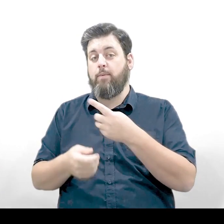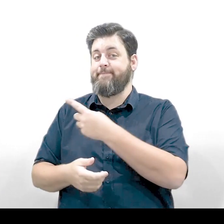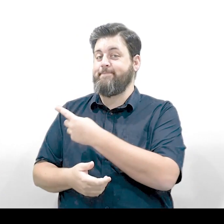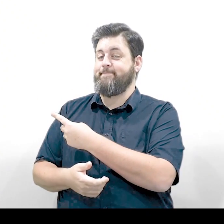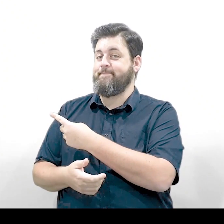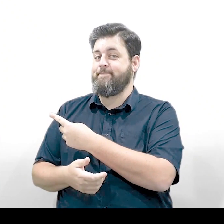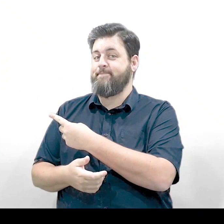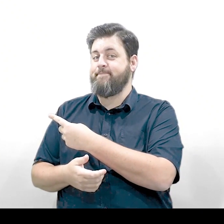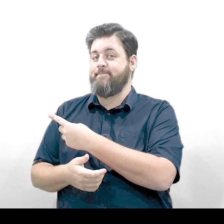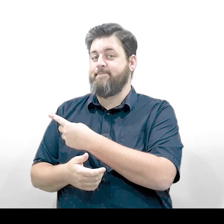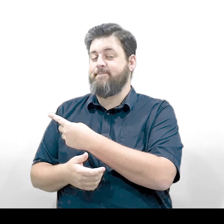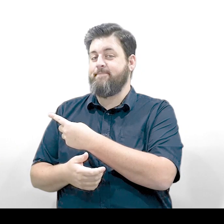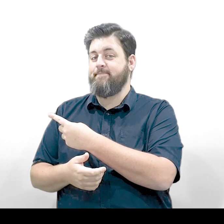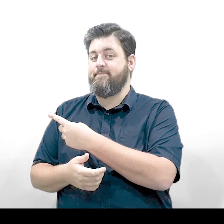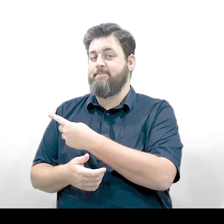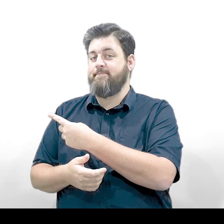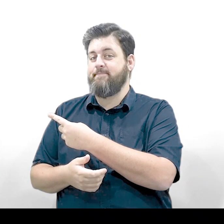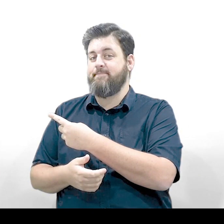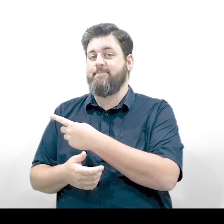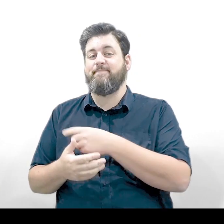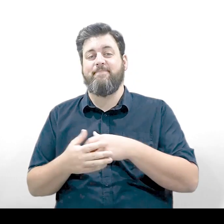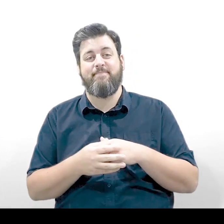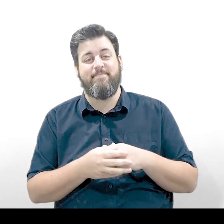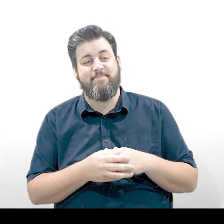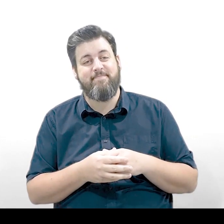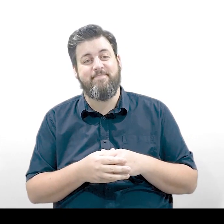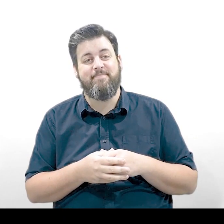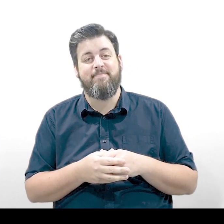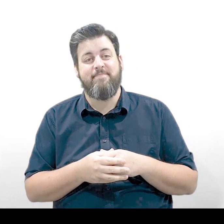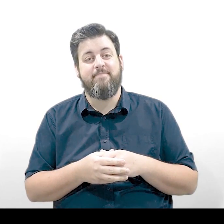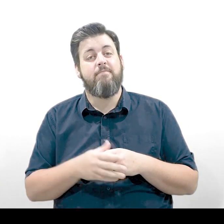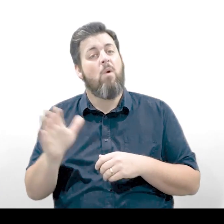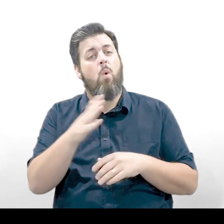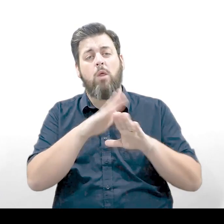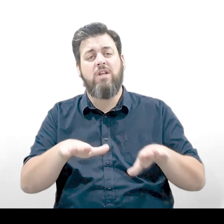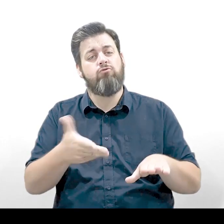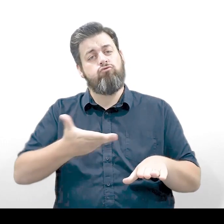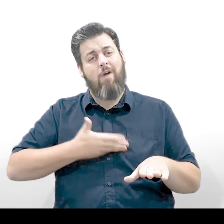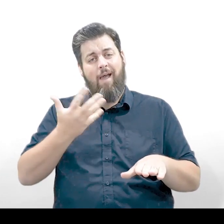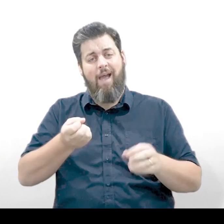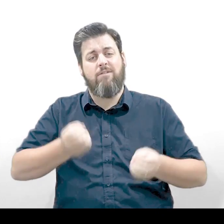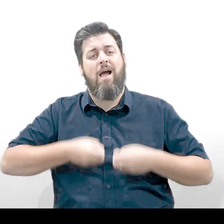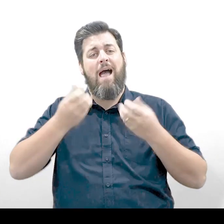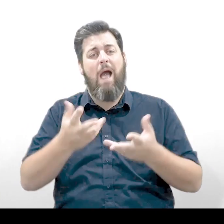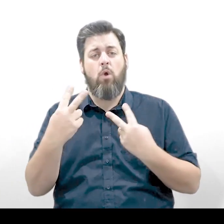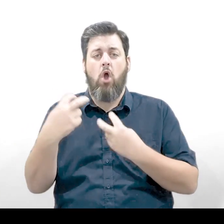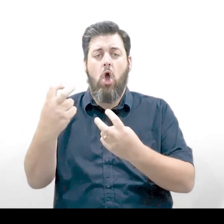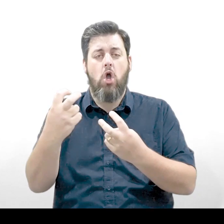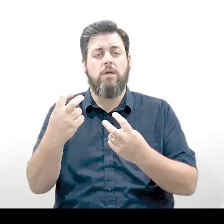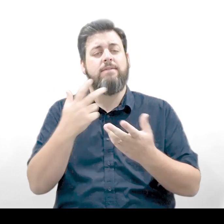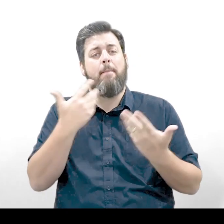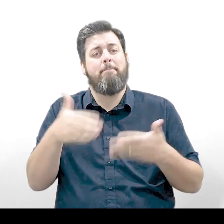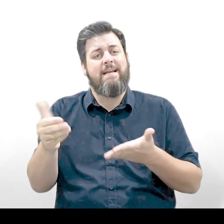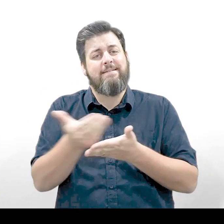0800 1111. All children have the right to speak out and be heard, be